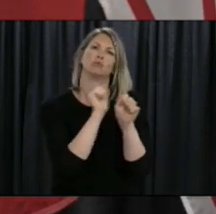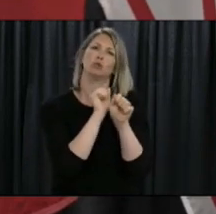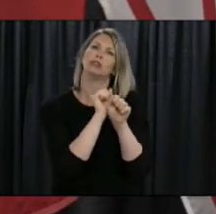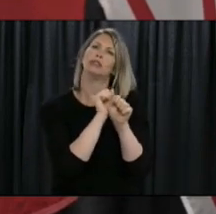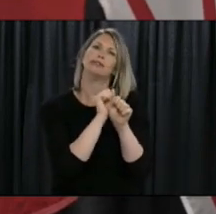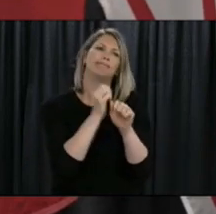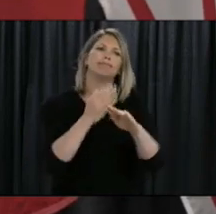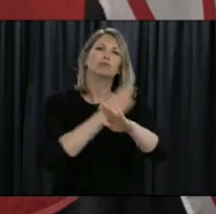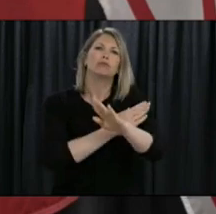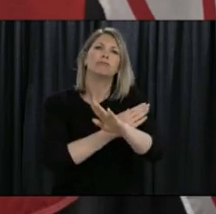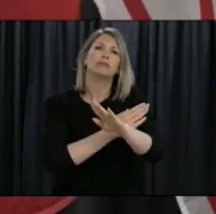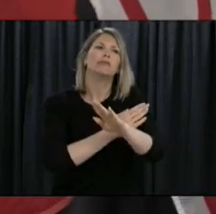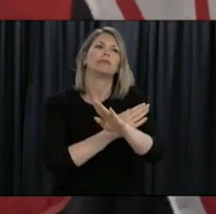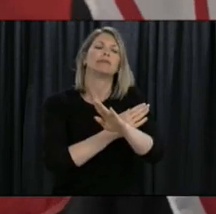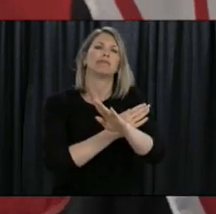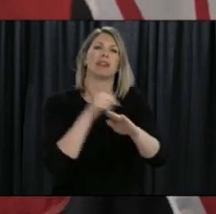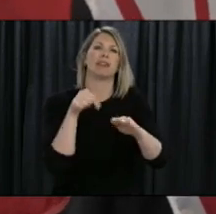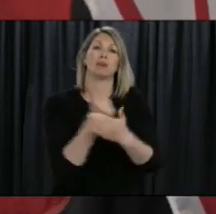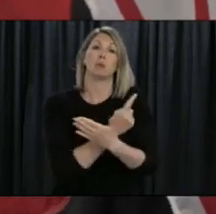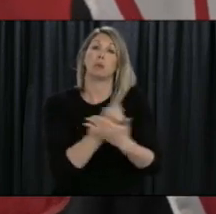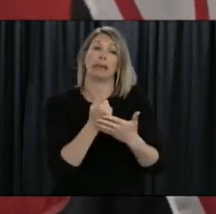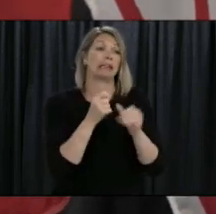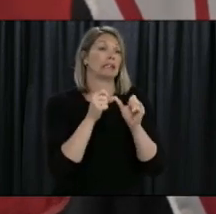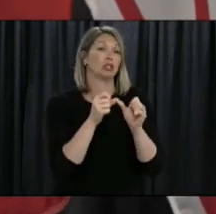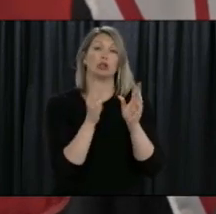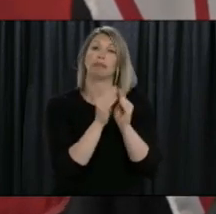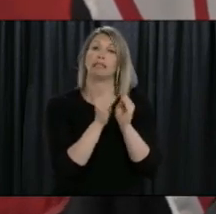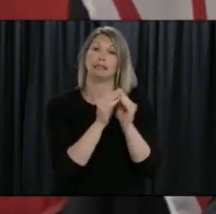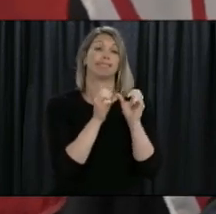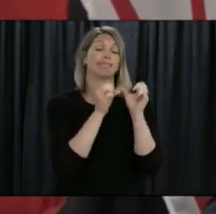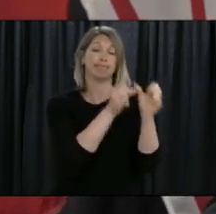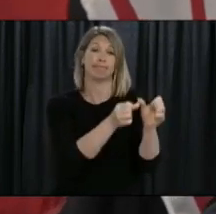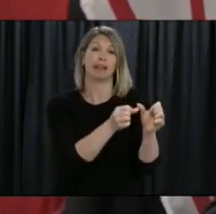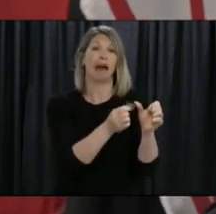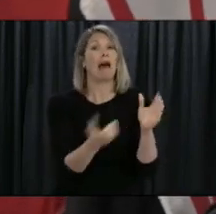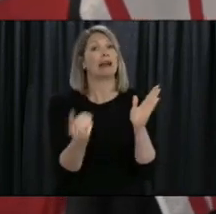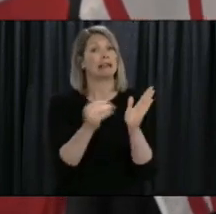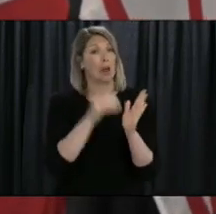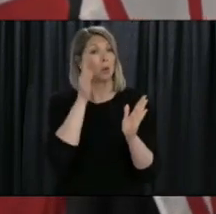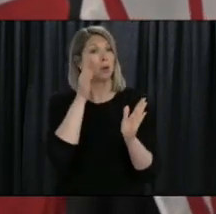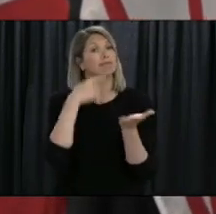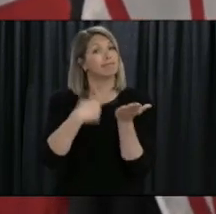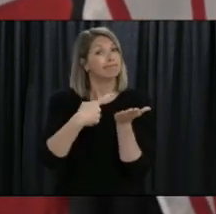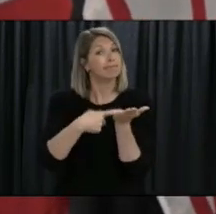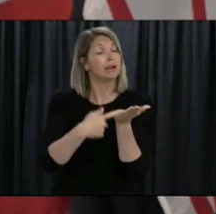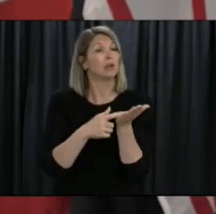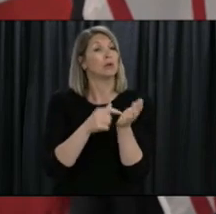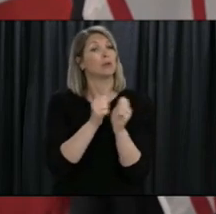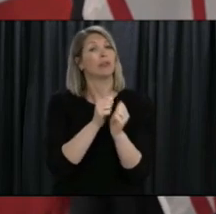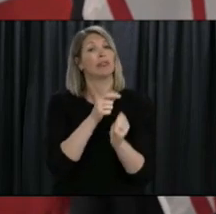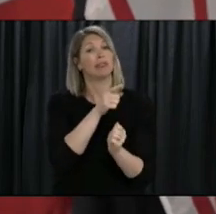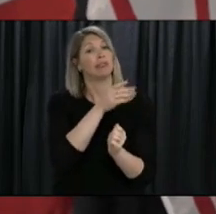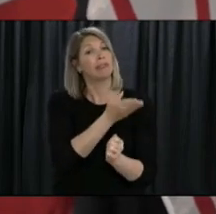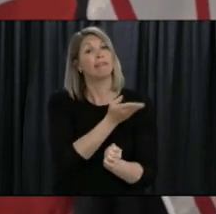to many of those leaders again. As Premier of the province and as Minister for Labrador Affairs,